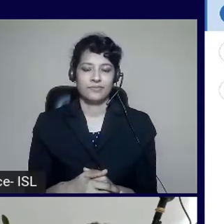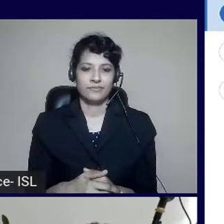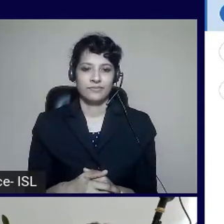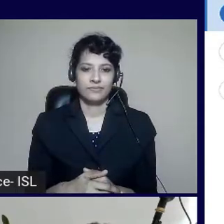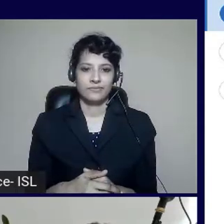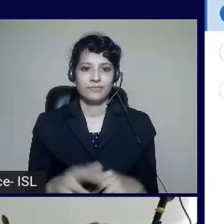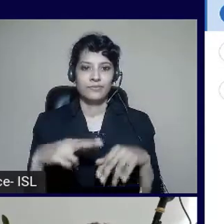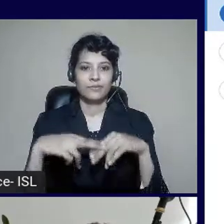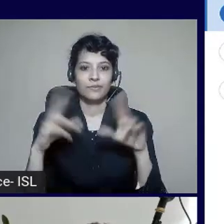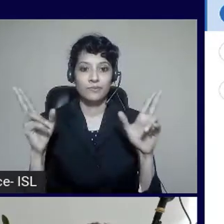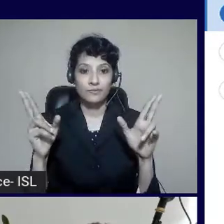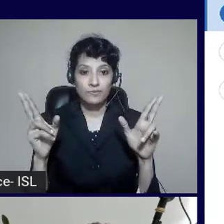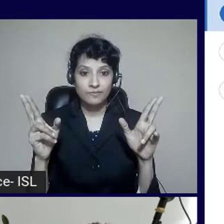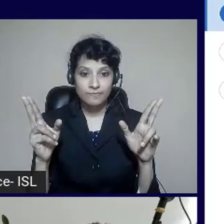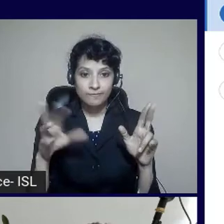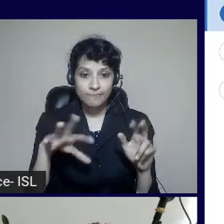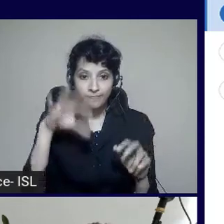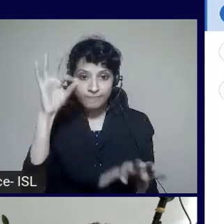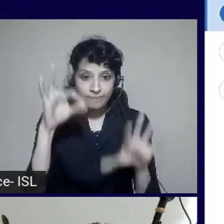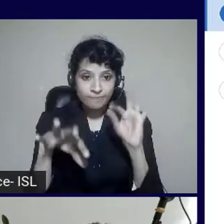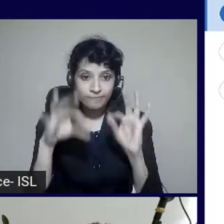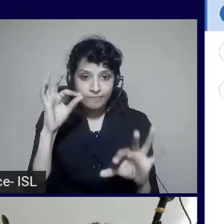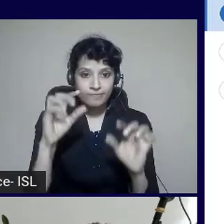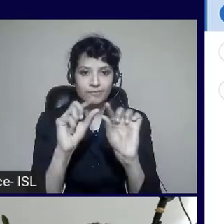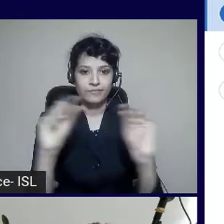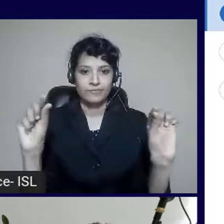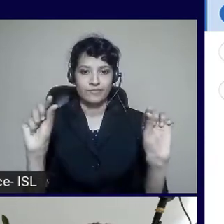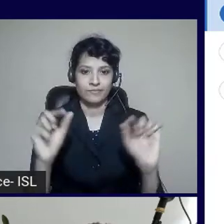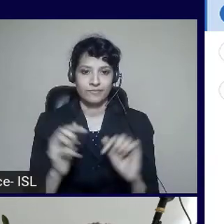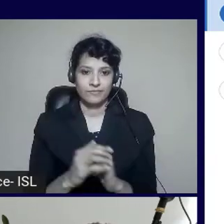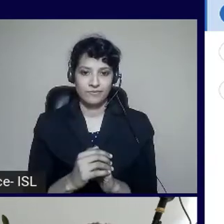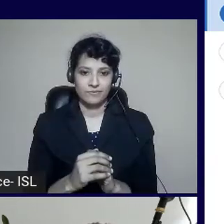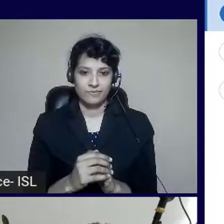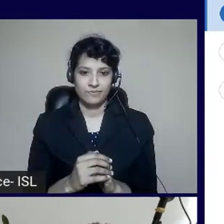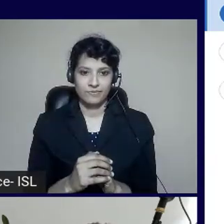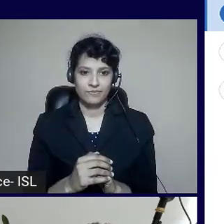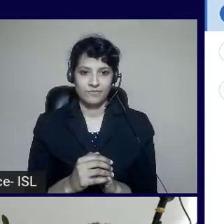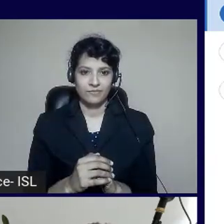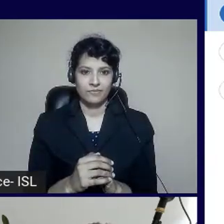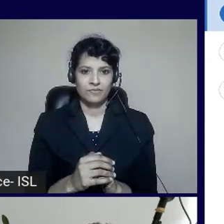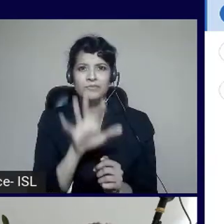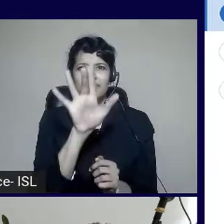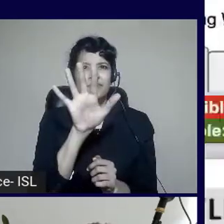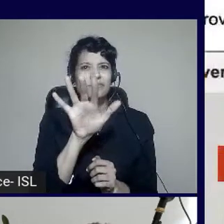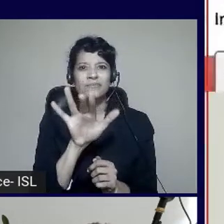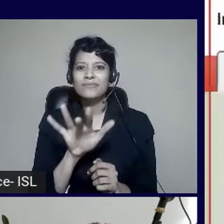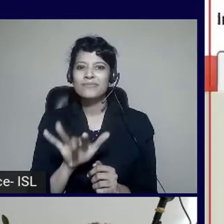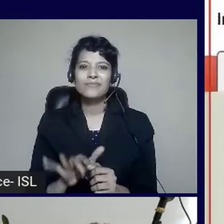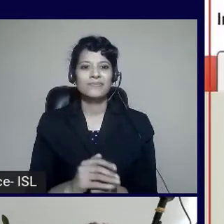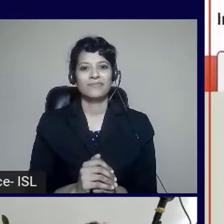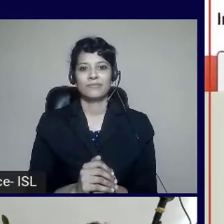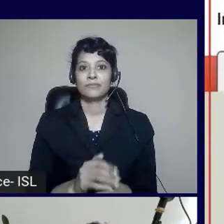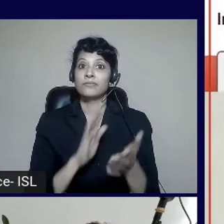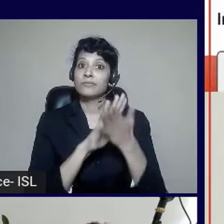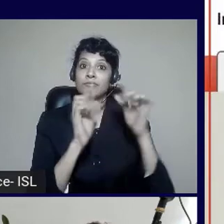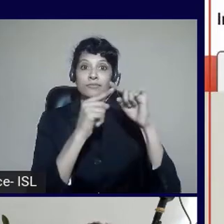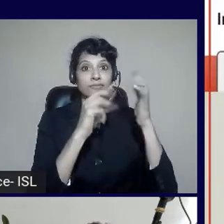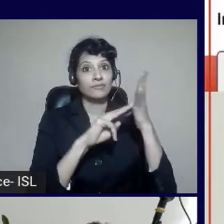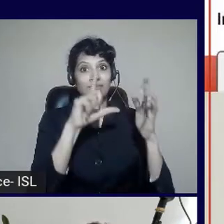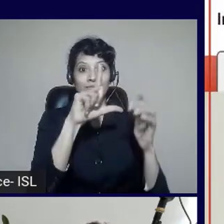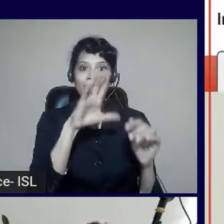finally the select names. They don't have an accessible name. So I can go look at the HTML that. But I can also go see visually.